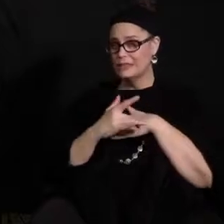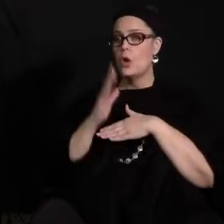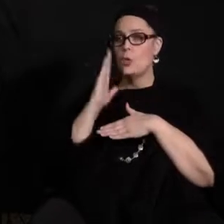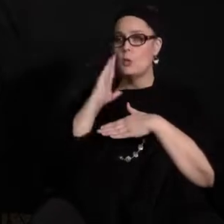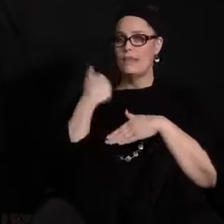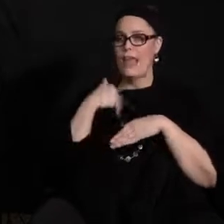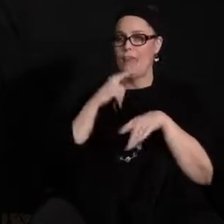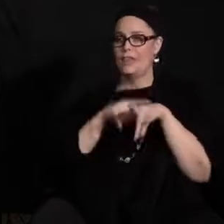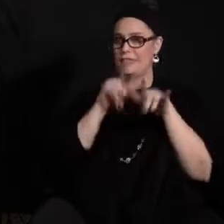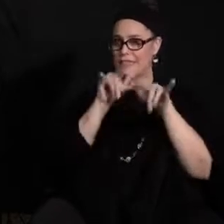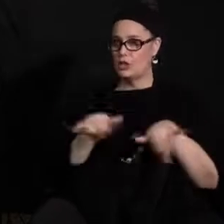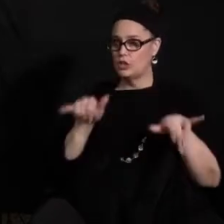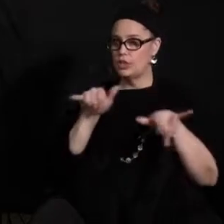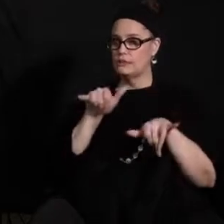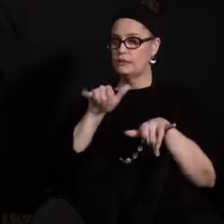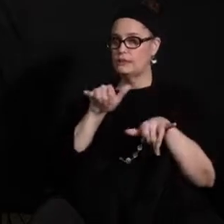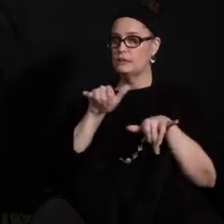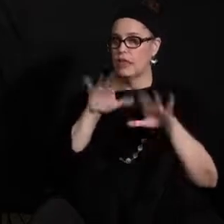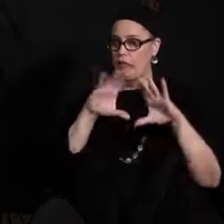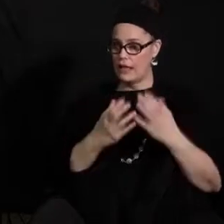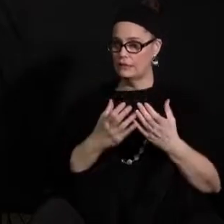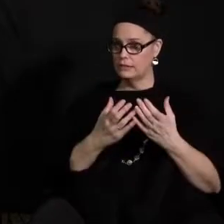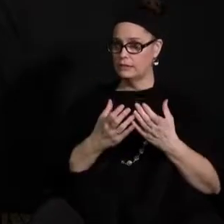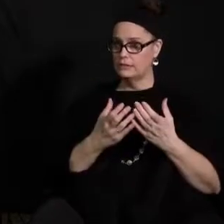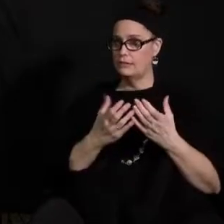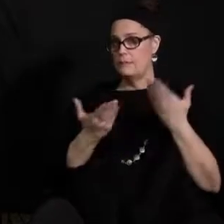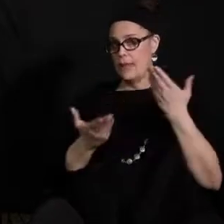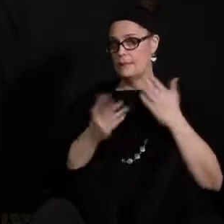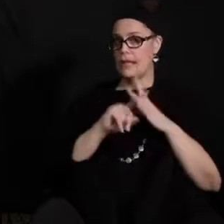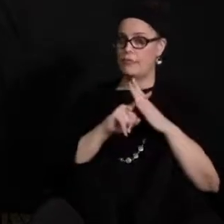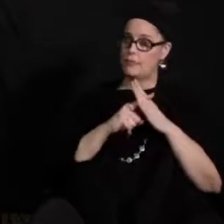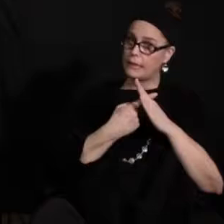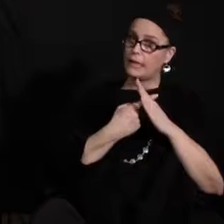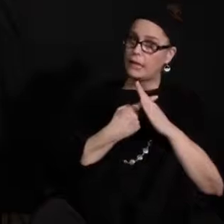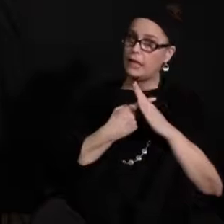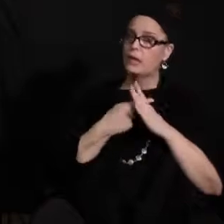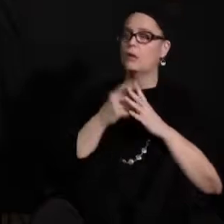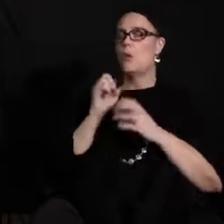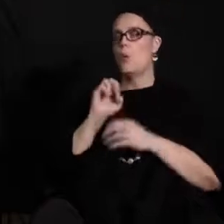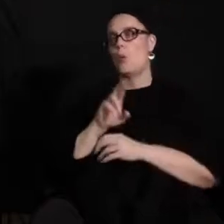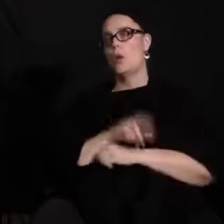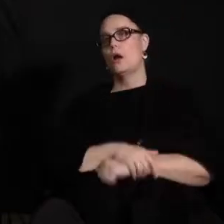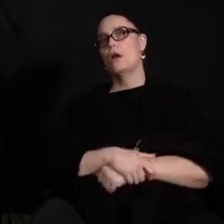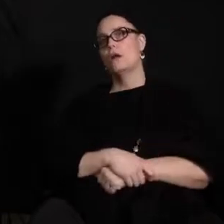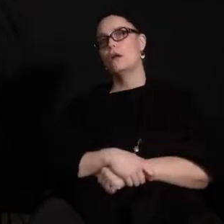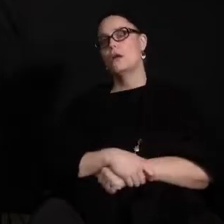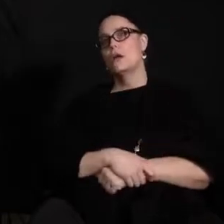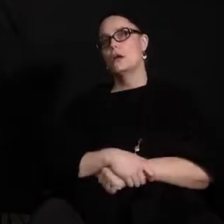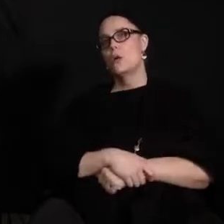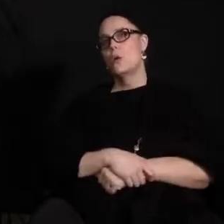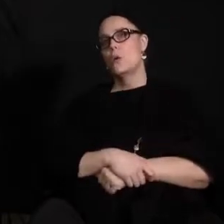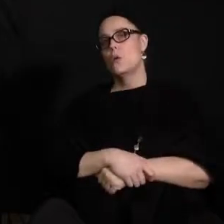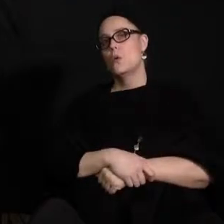synchronous times with with their classes maybe at the beginning of class or when they're going to have